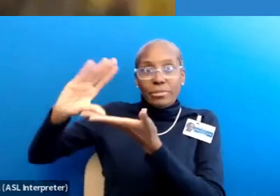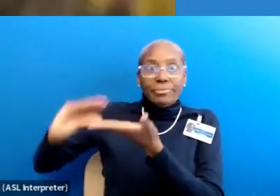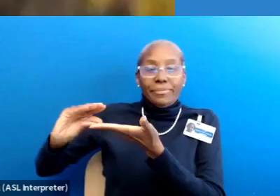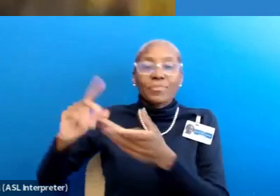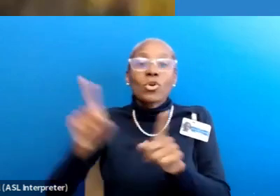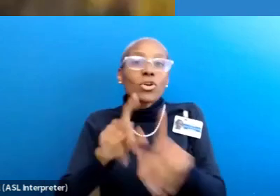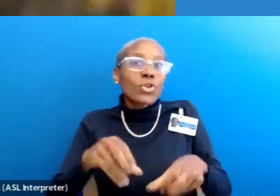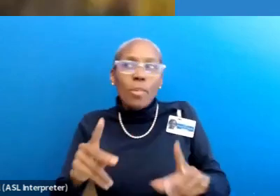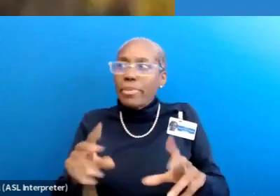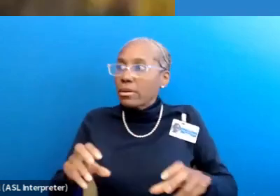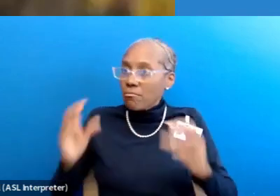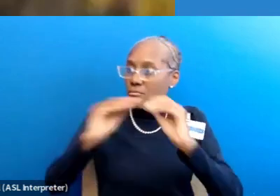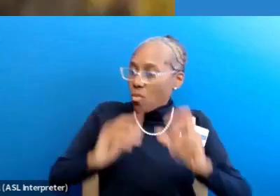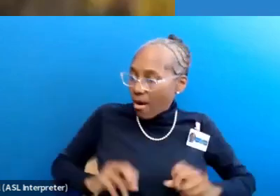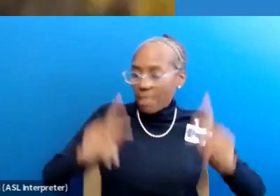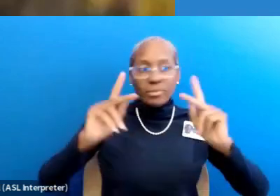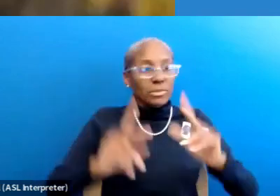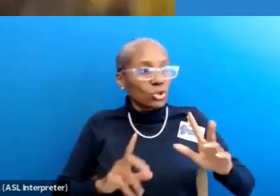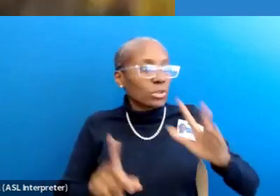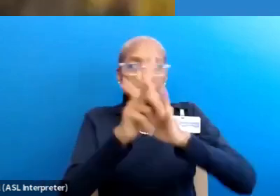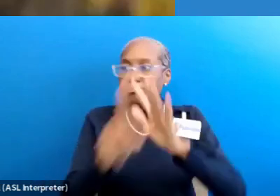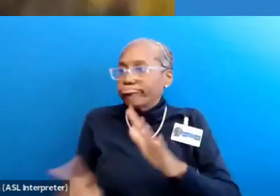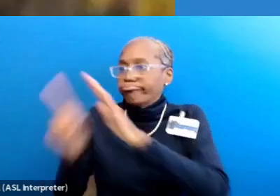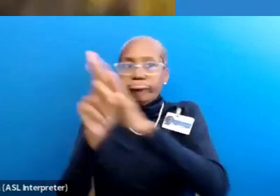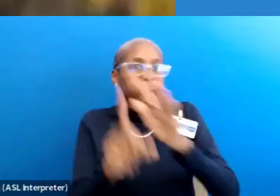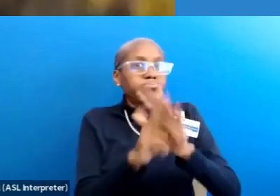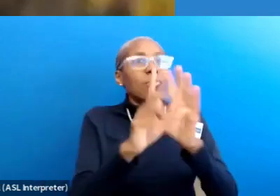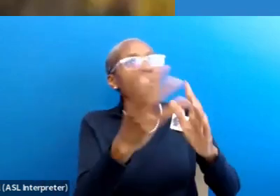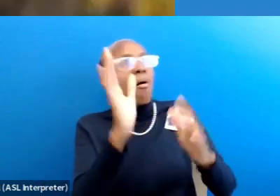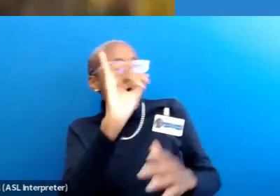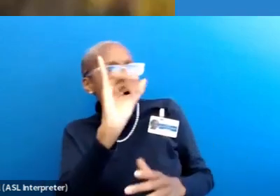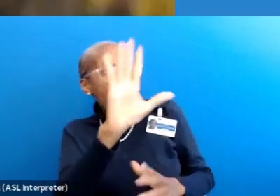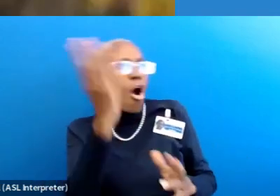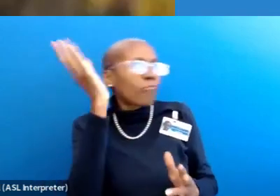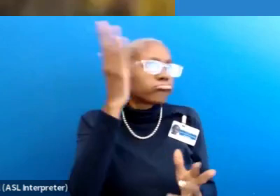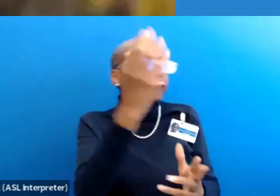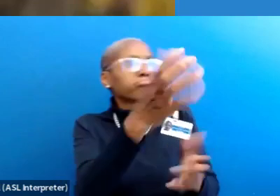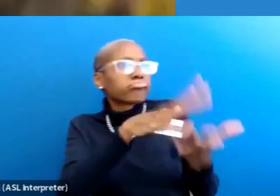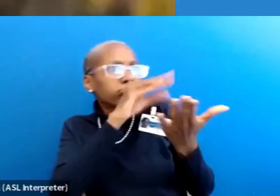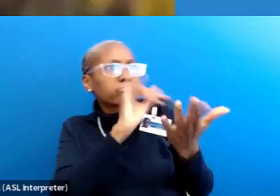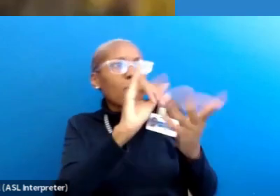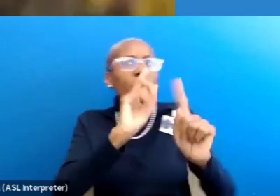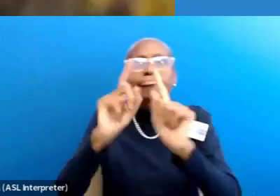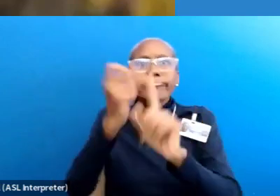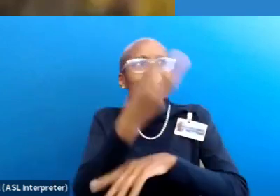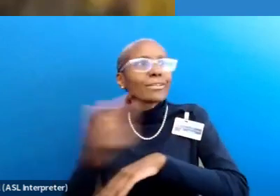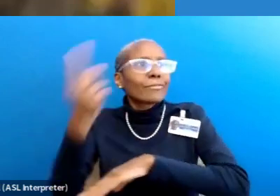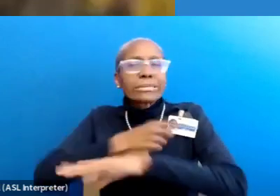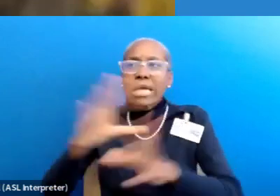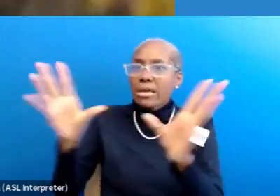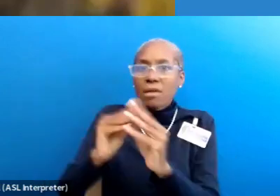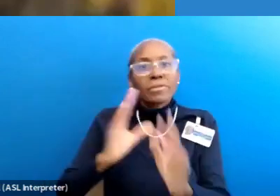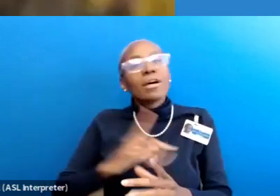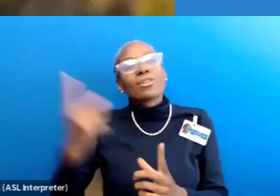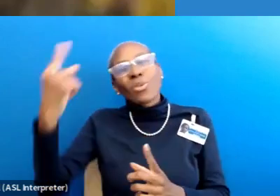time open the opportunity for you to benefit from dozens of other presentations by other presenters at a multi-day conference. So